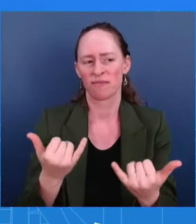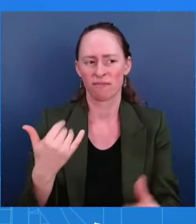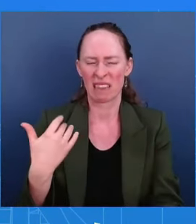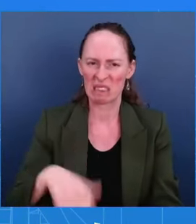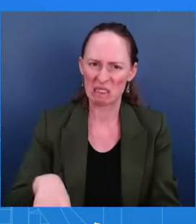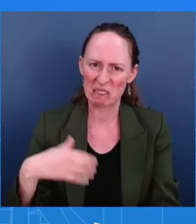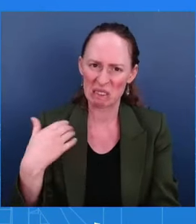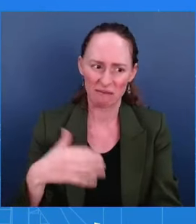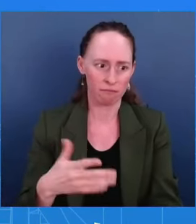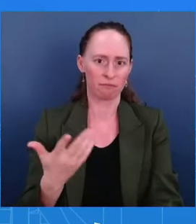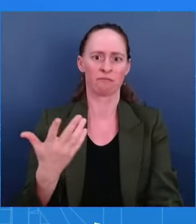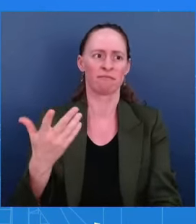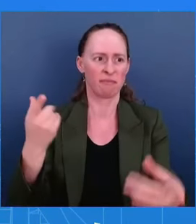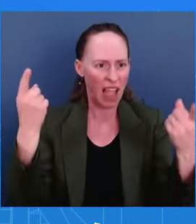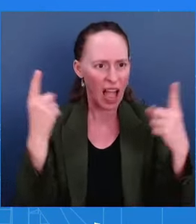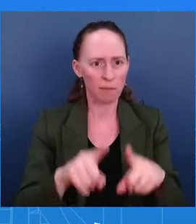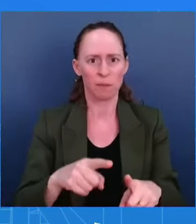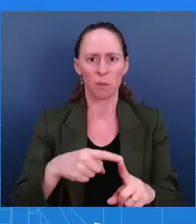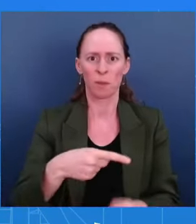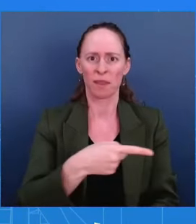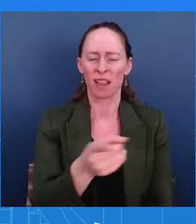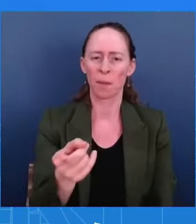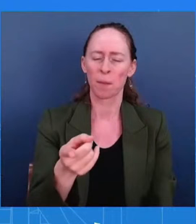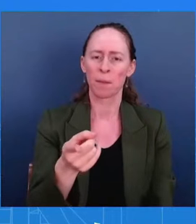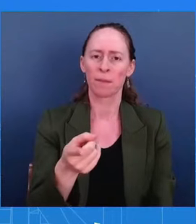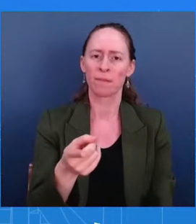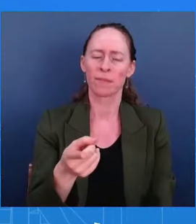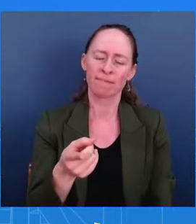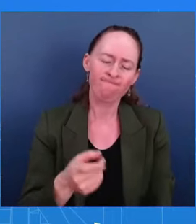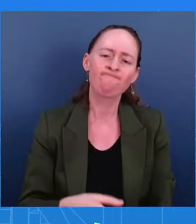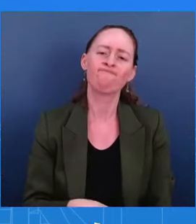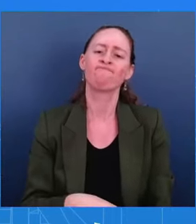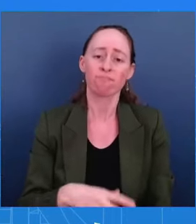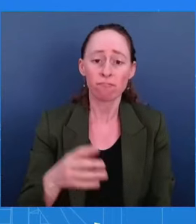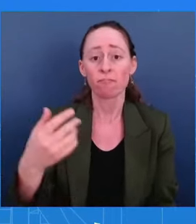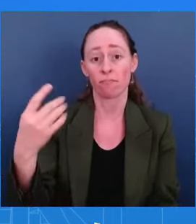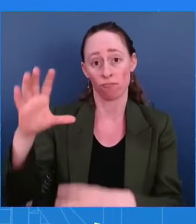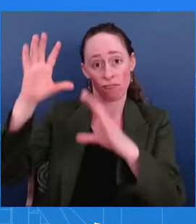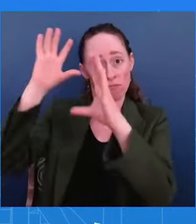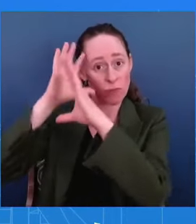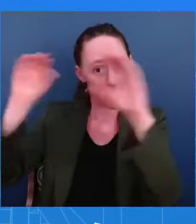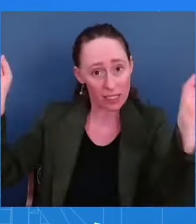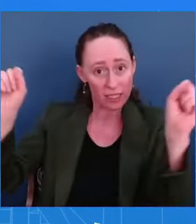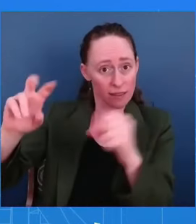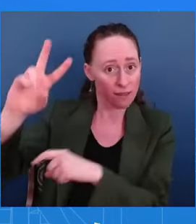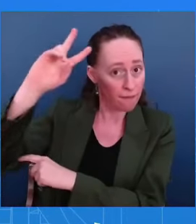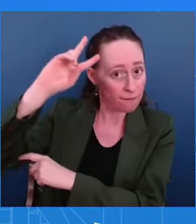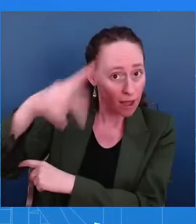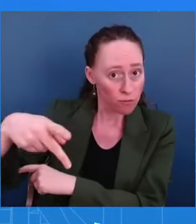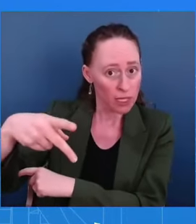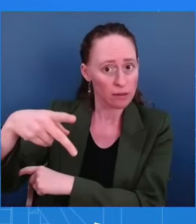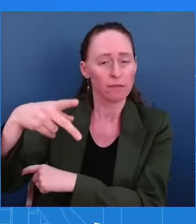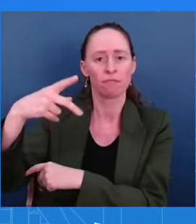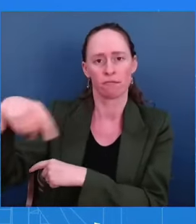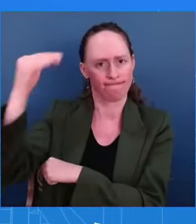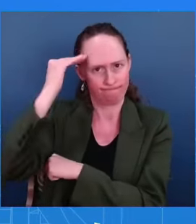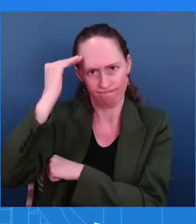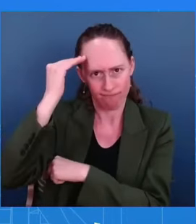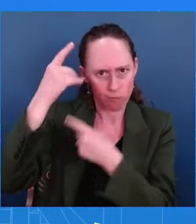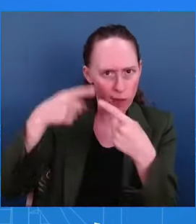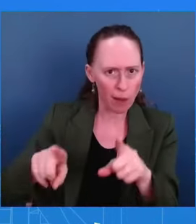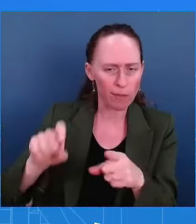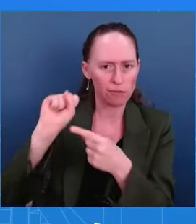the President and the Vice President have both been briefed, and his administration will continue coordinating with federal,